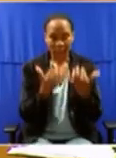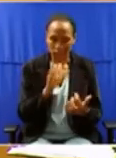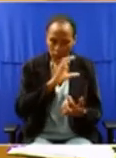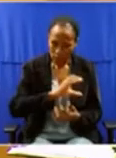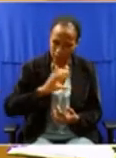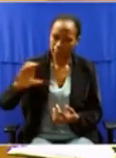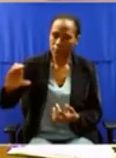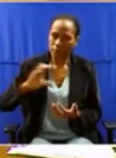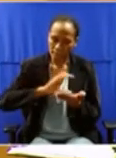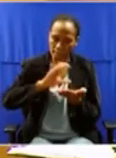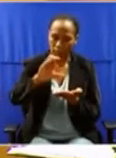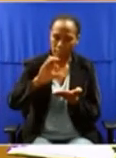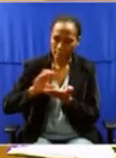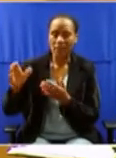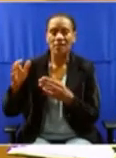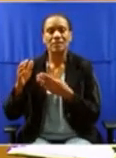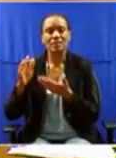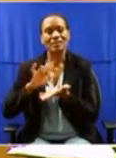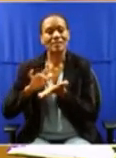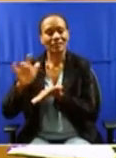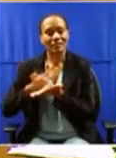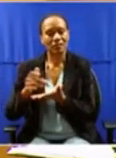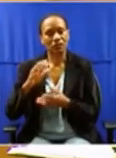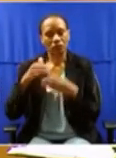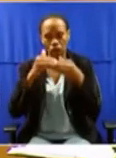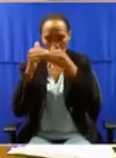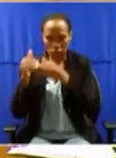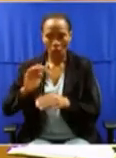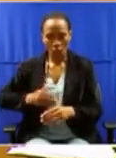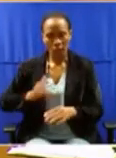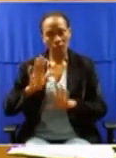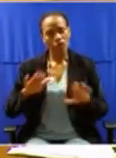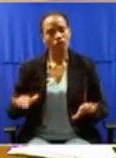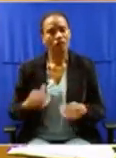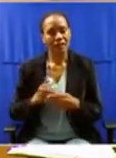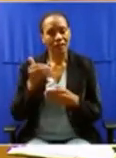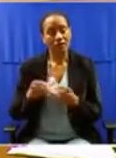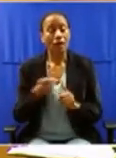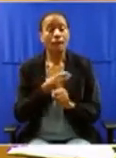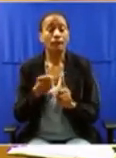to provide shelters for women and children that are abused. Thank you, House Chair.